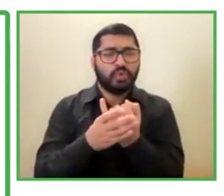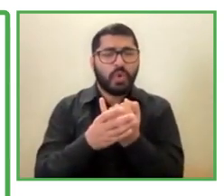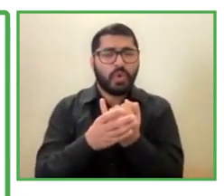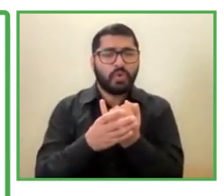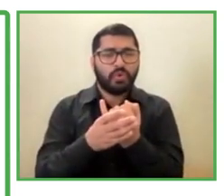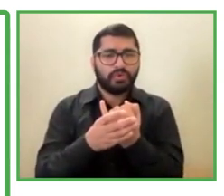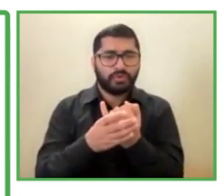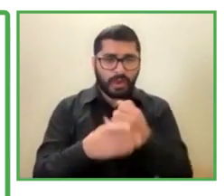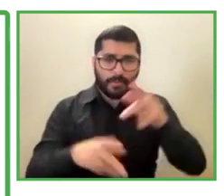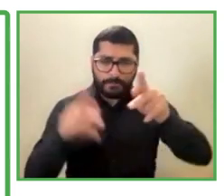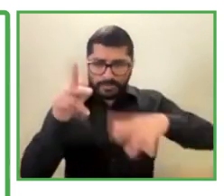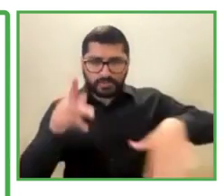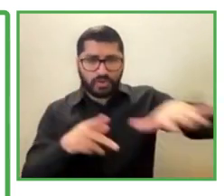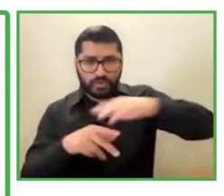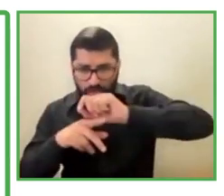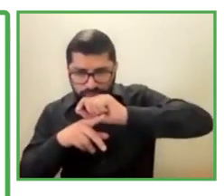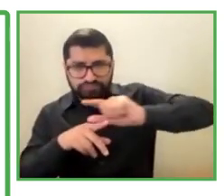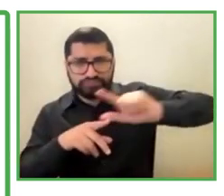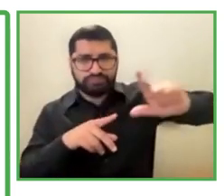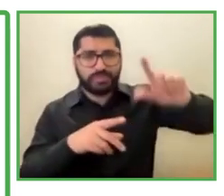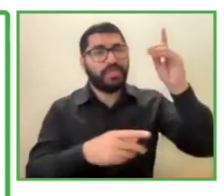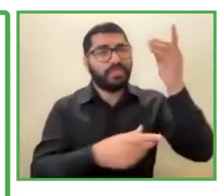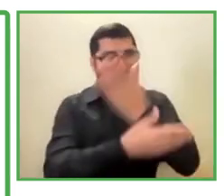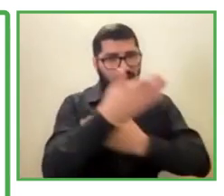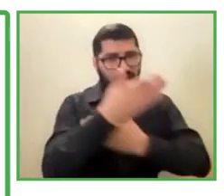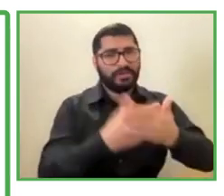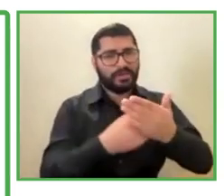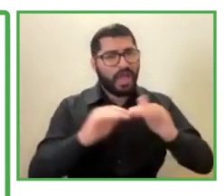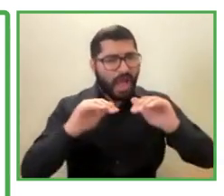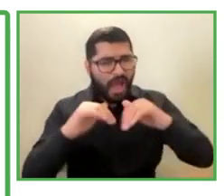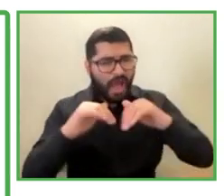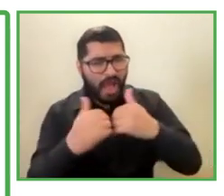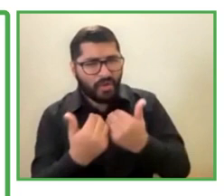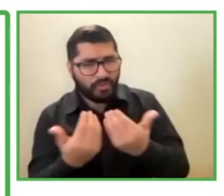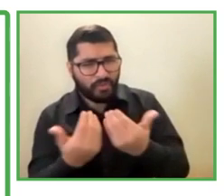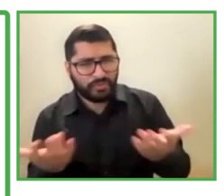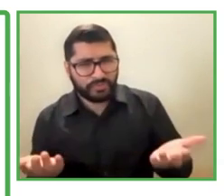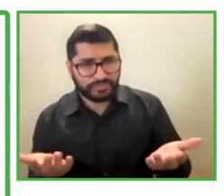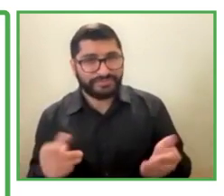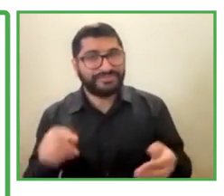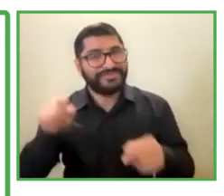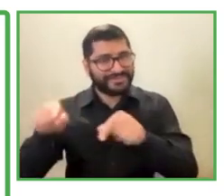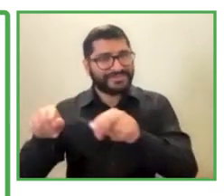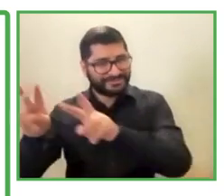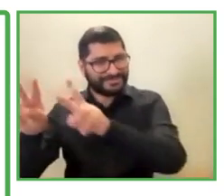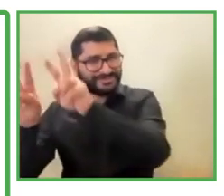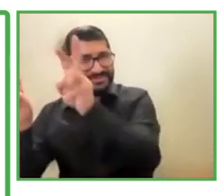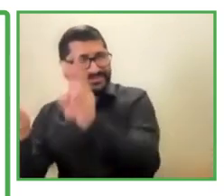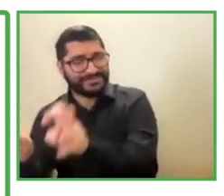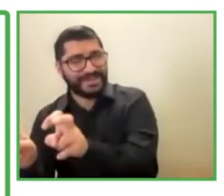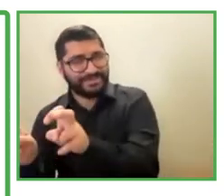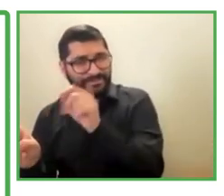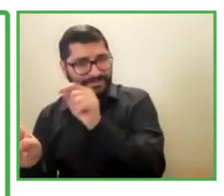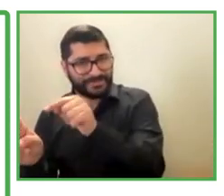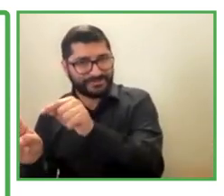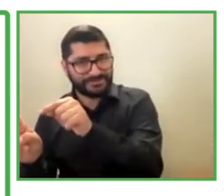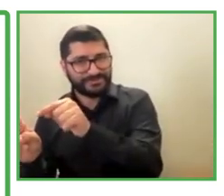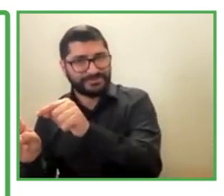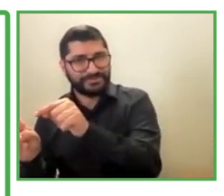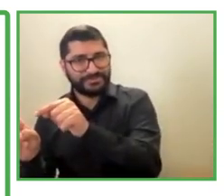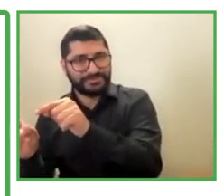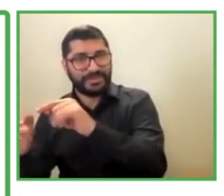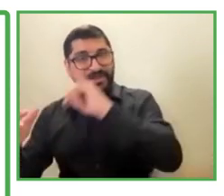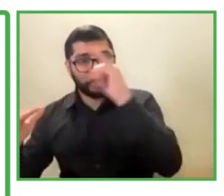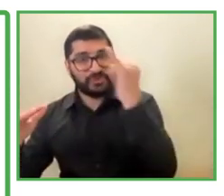diversity, right. So one part of the inclusion that we look into is the workforce, the employee base